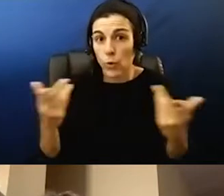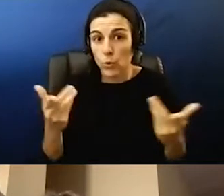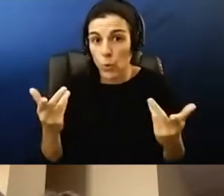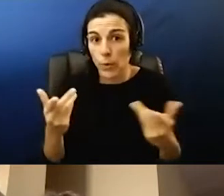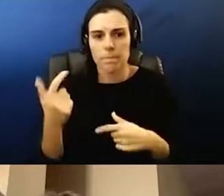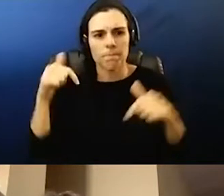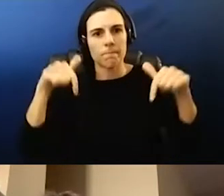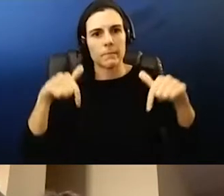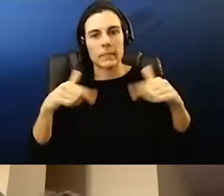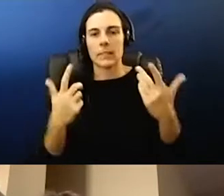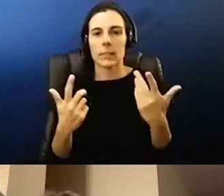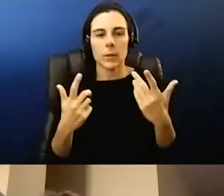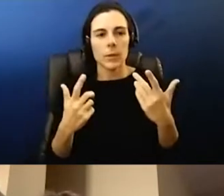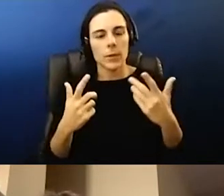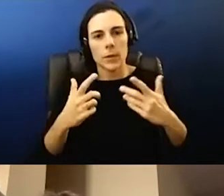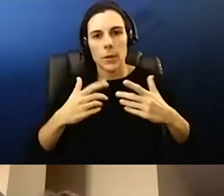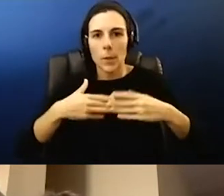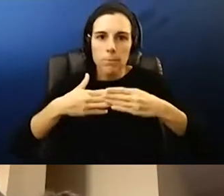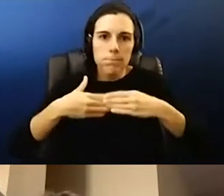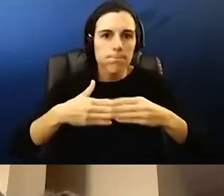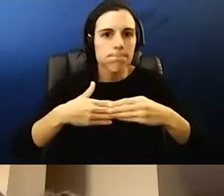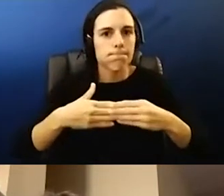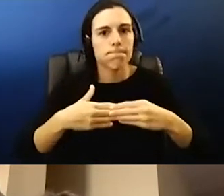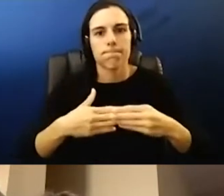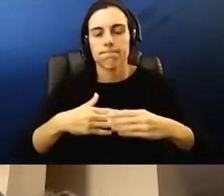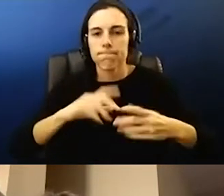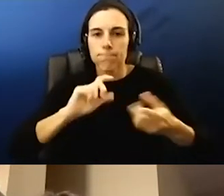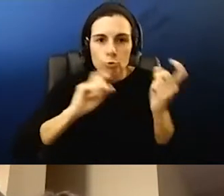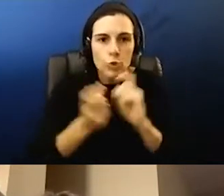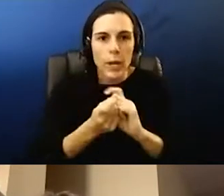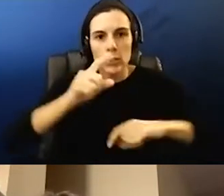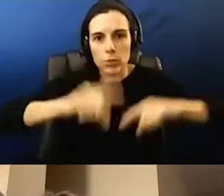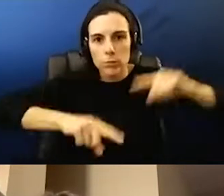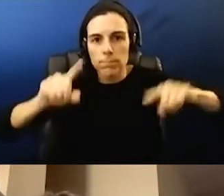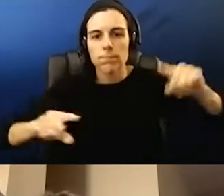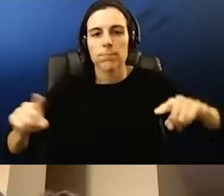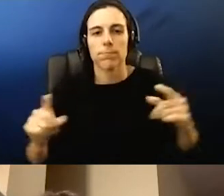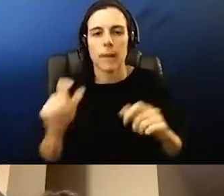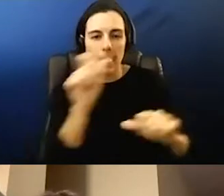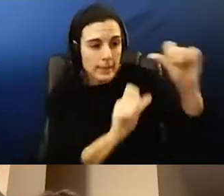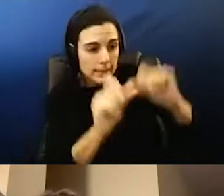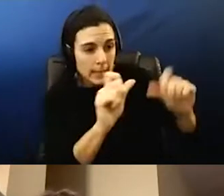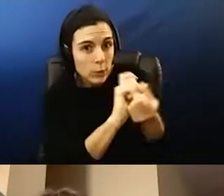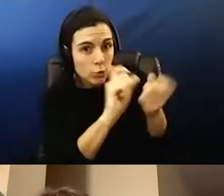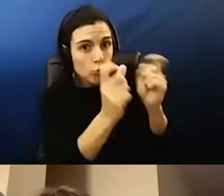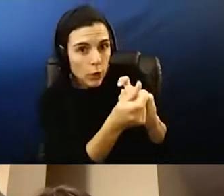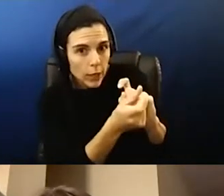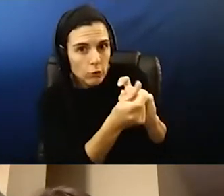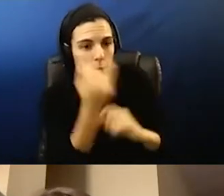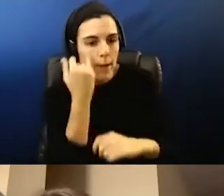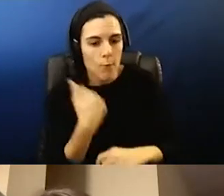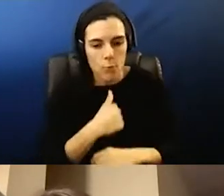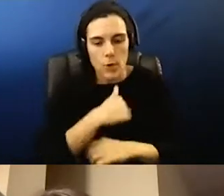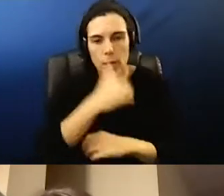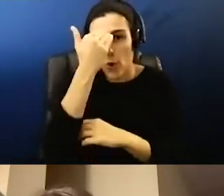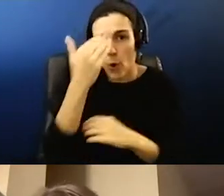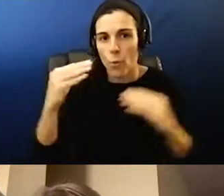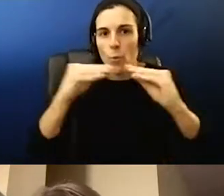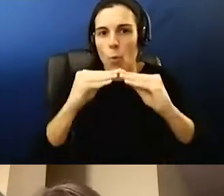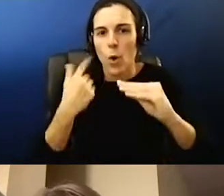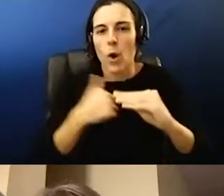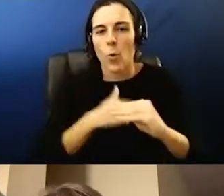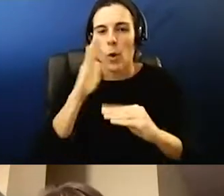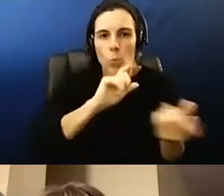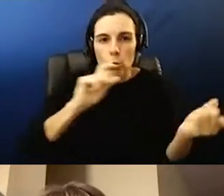a very, this is a fluid thing that changes. And every time the science changes, we always say, when we know better, we do better. So as the science changes,